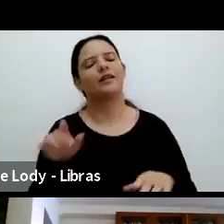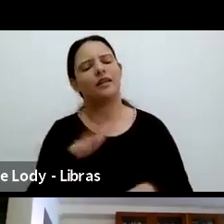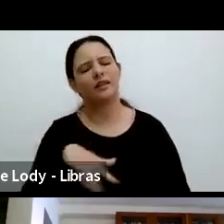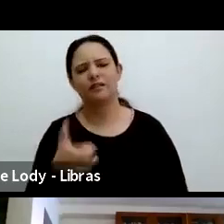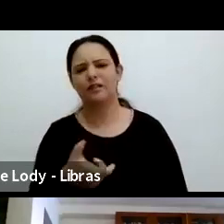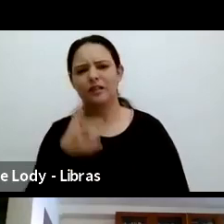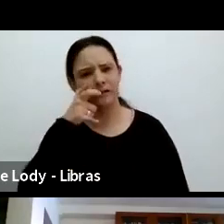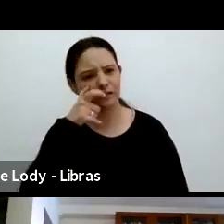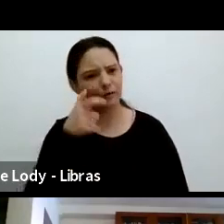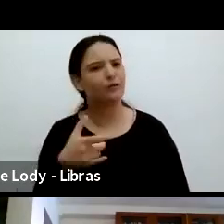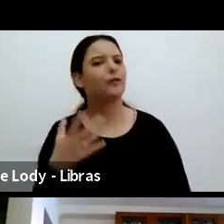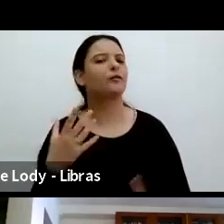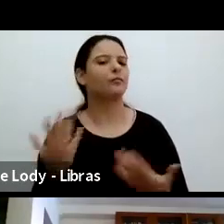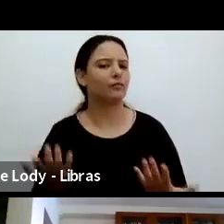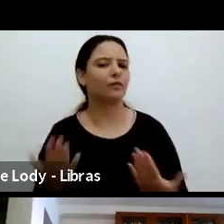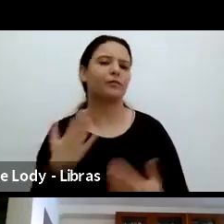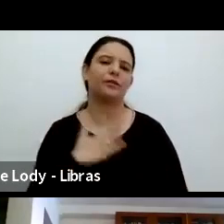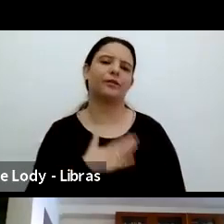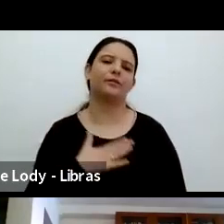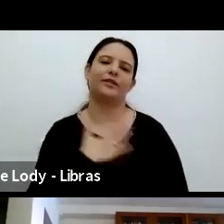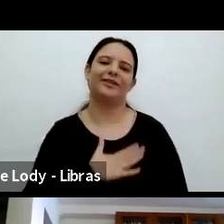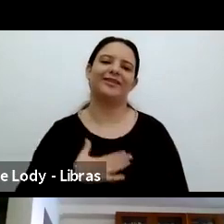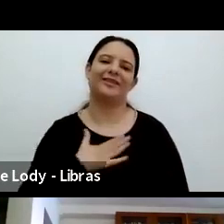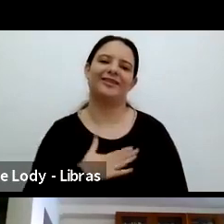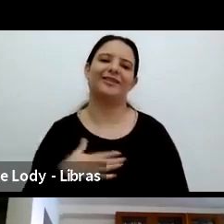have them with us in this seminar.